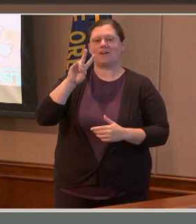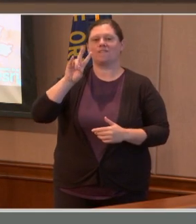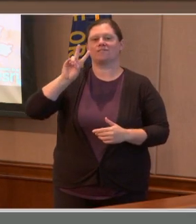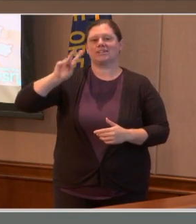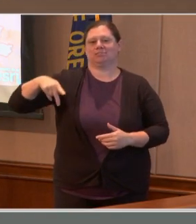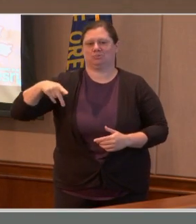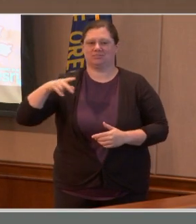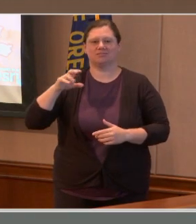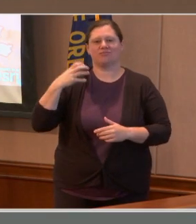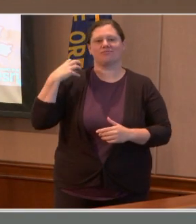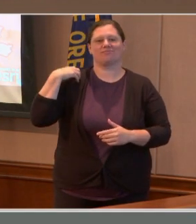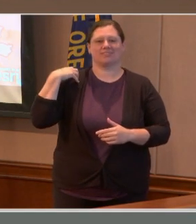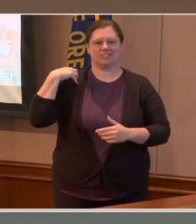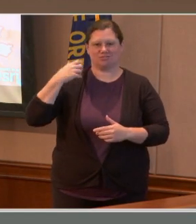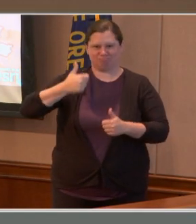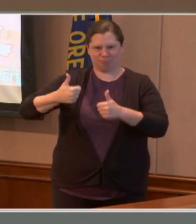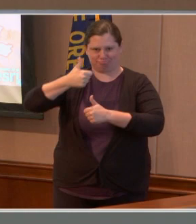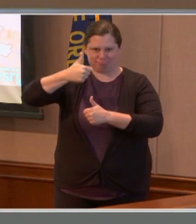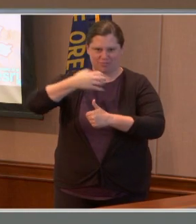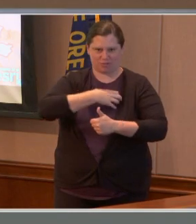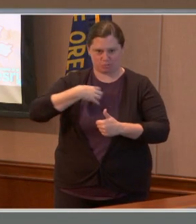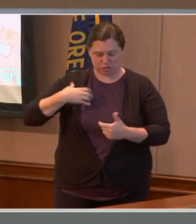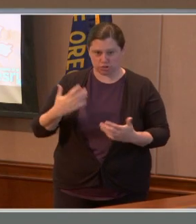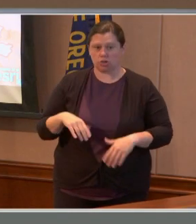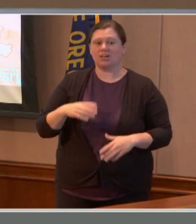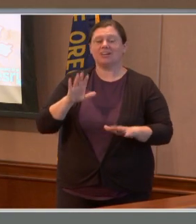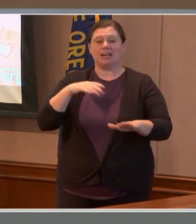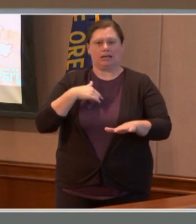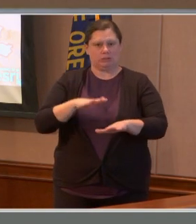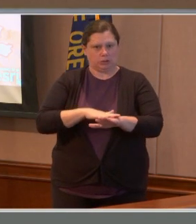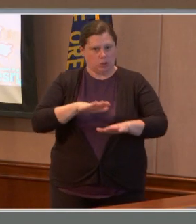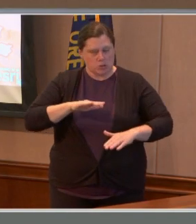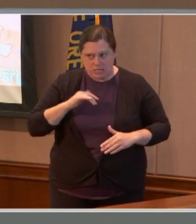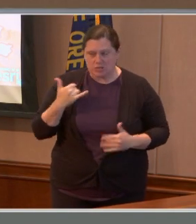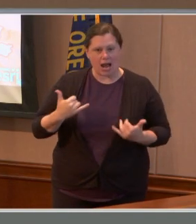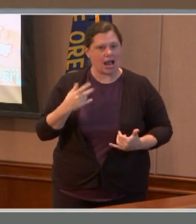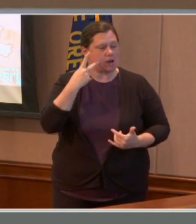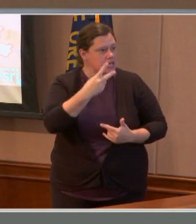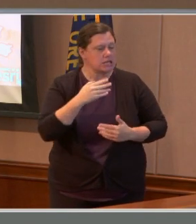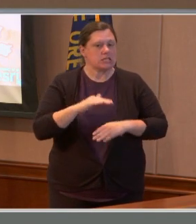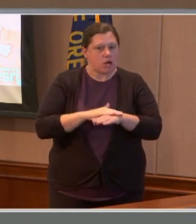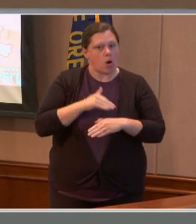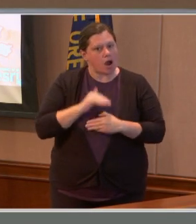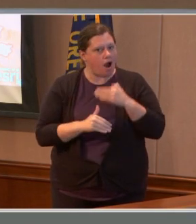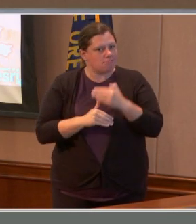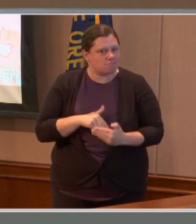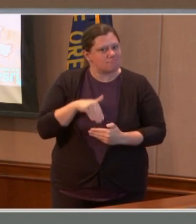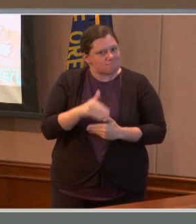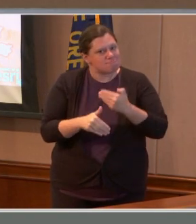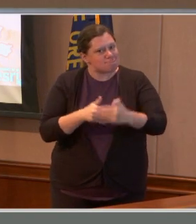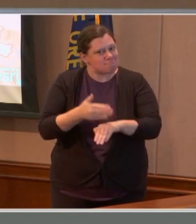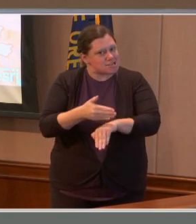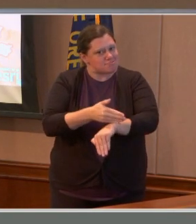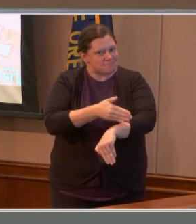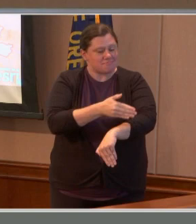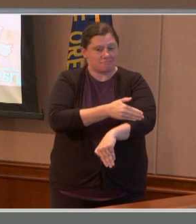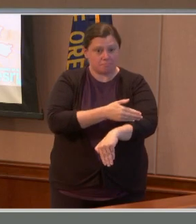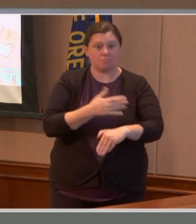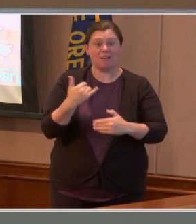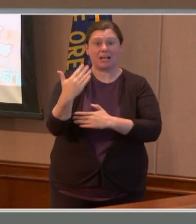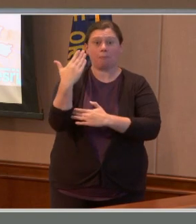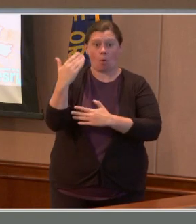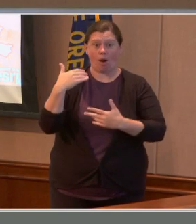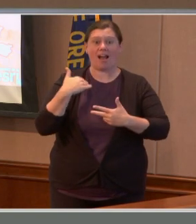tell you that we are slowly making progress. This morning, the county reduced the evacuation levels in several areas,